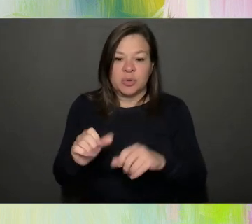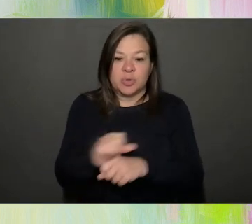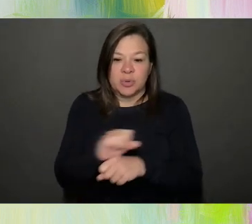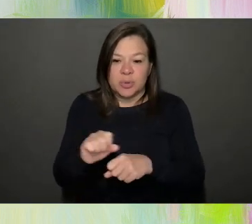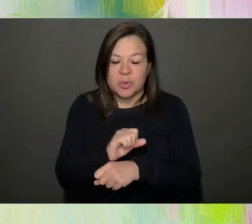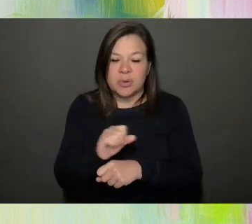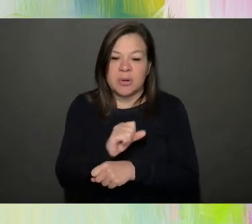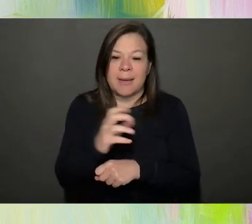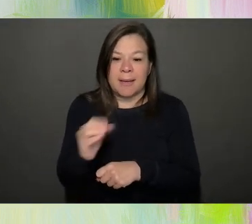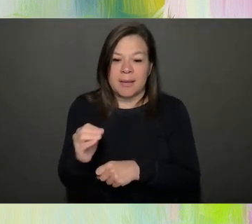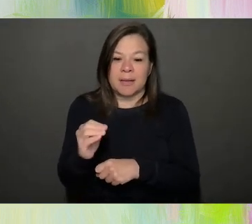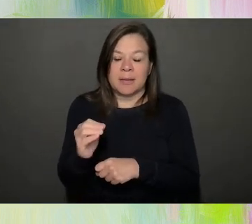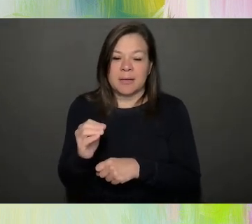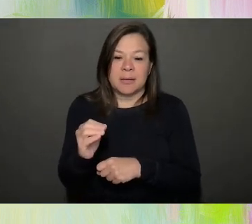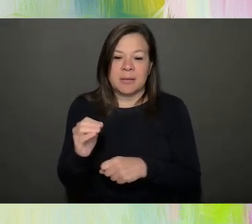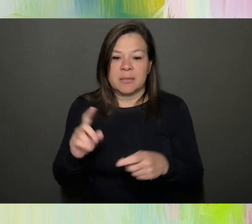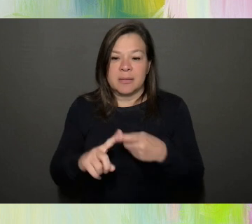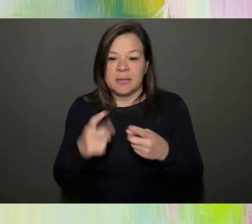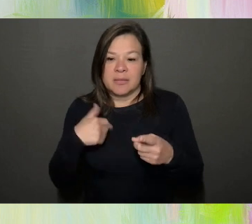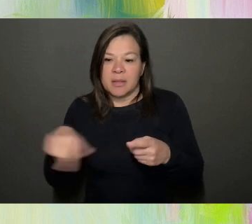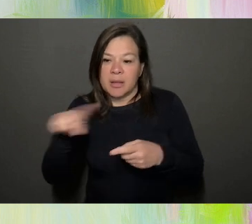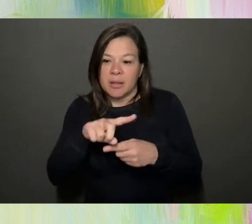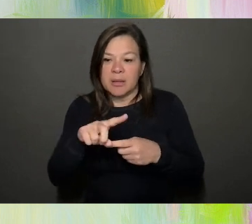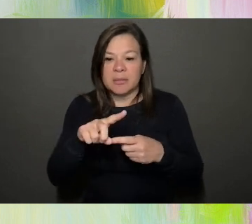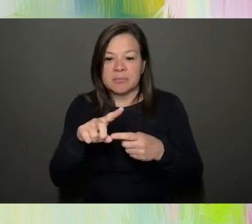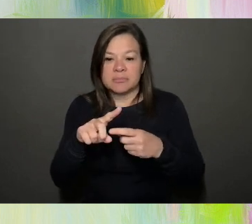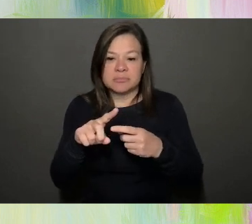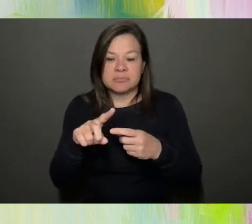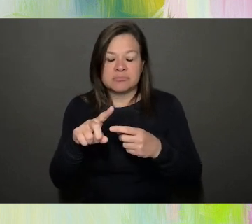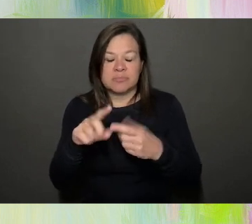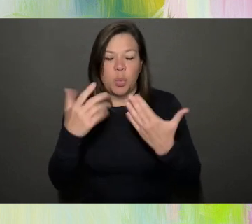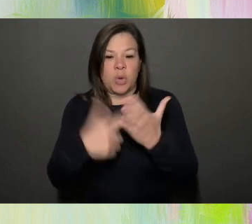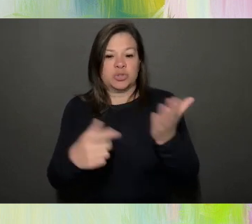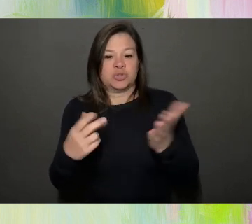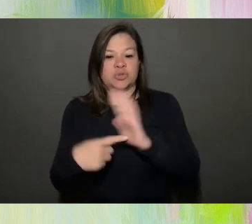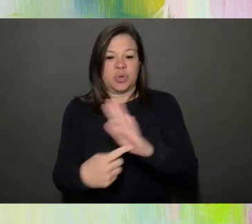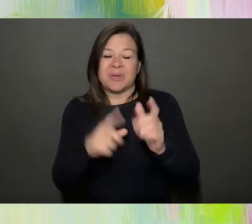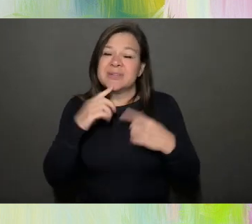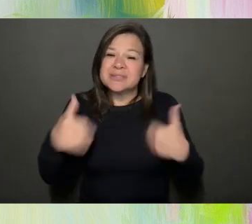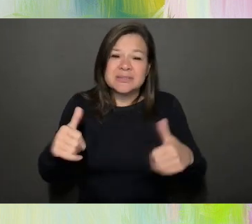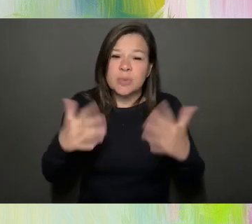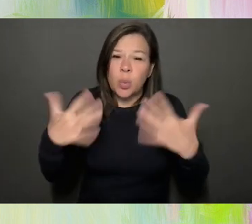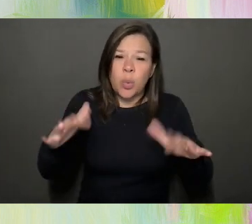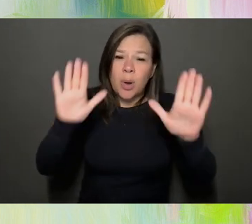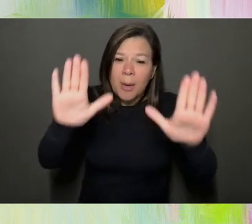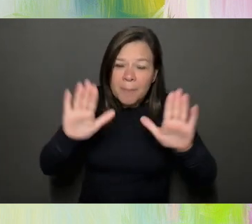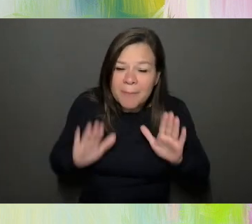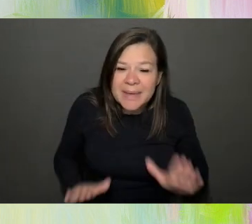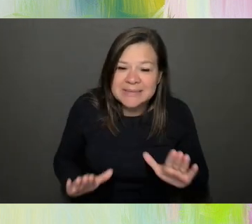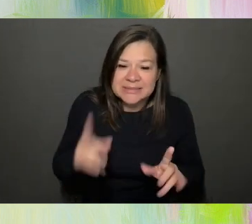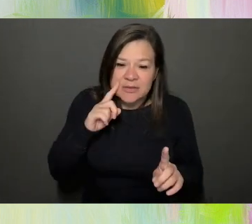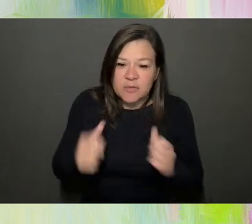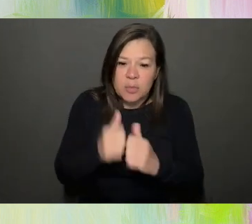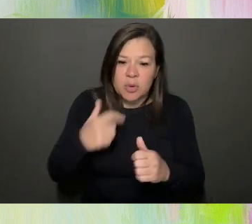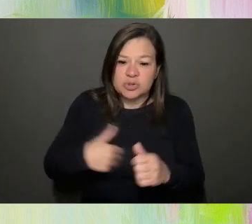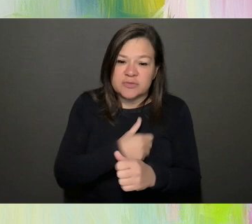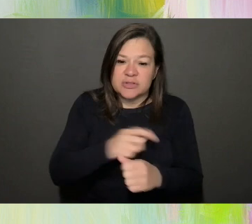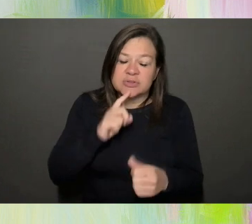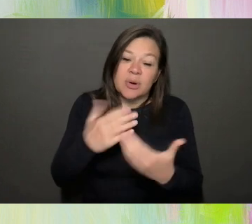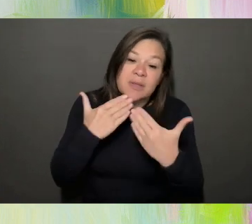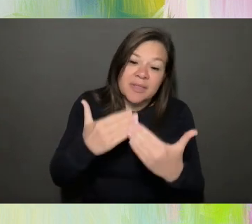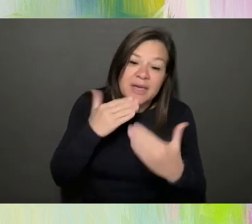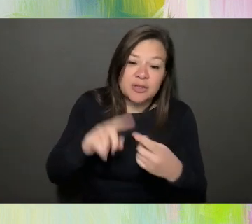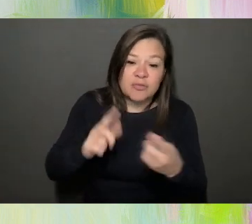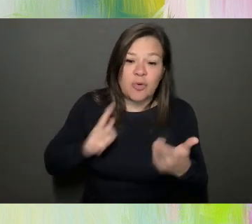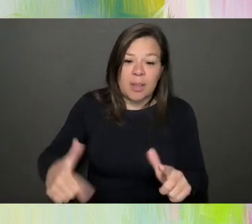approach you use. I think that's really a new ground for most of us. It certainly is for me. I also want to thank you for allowing us